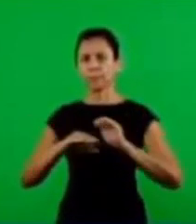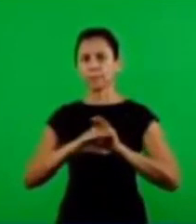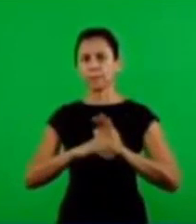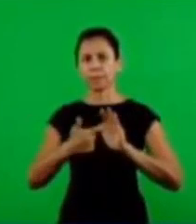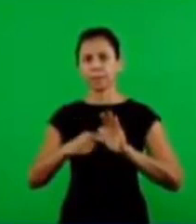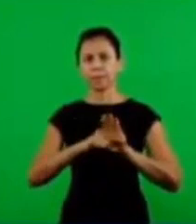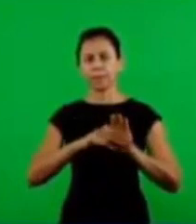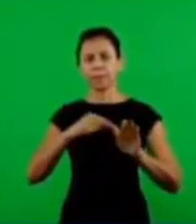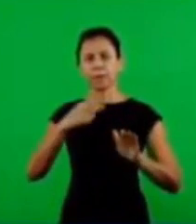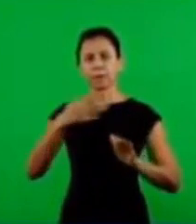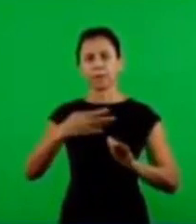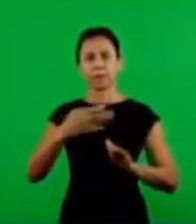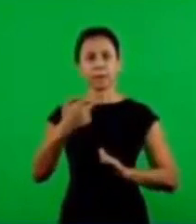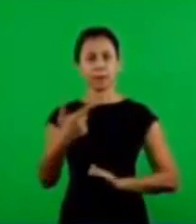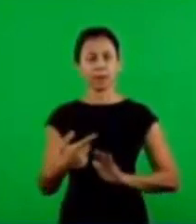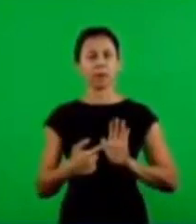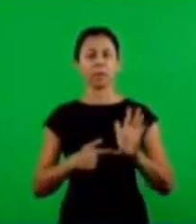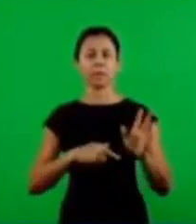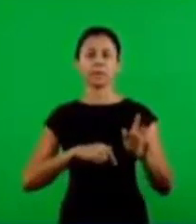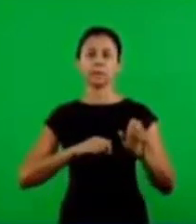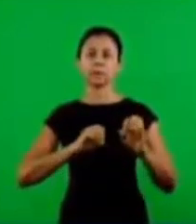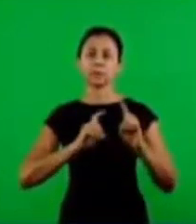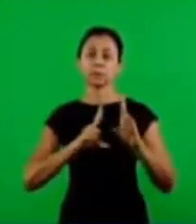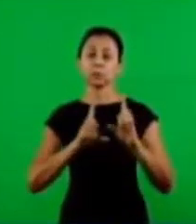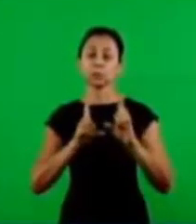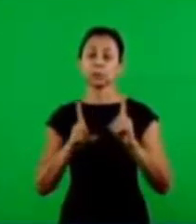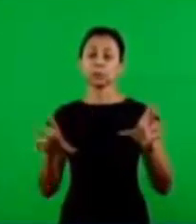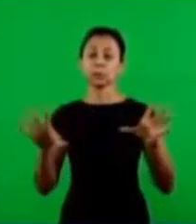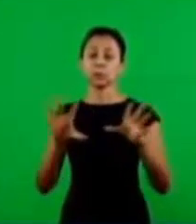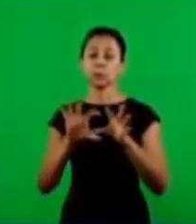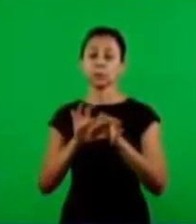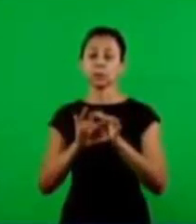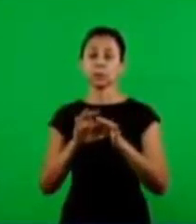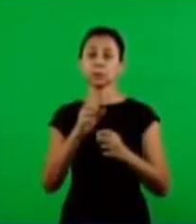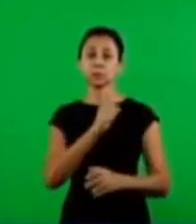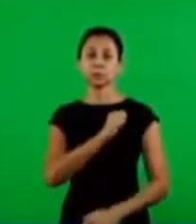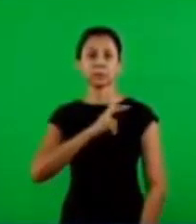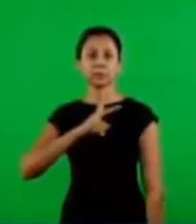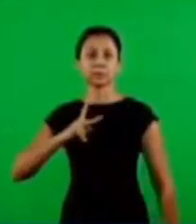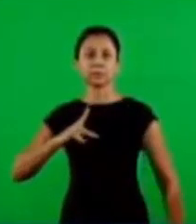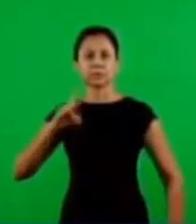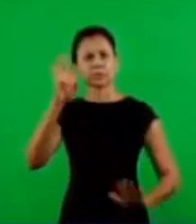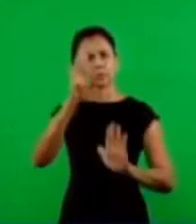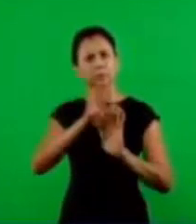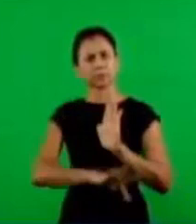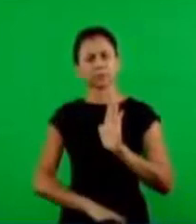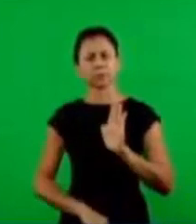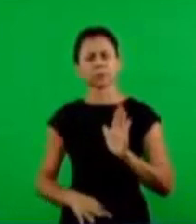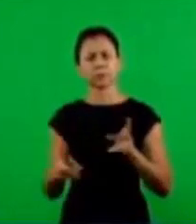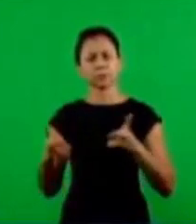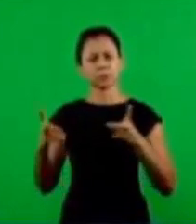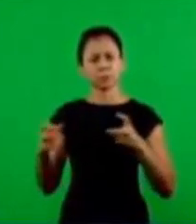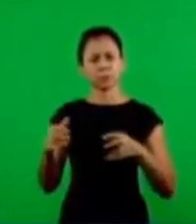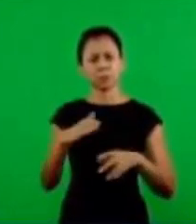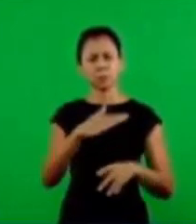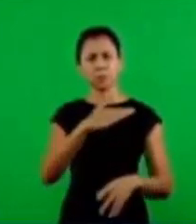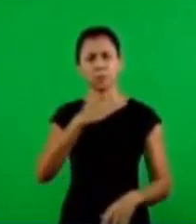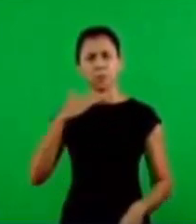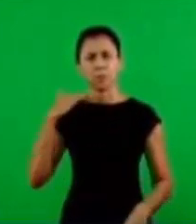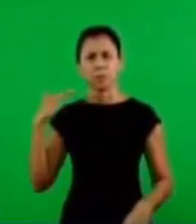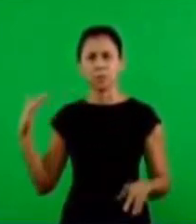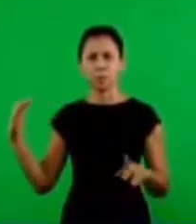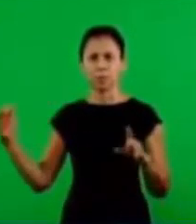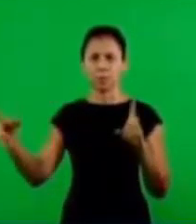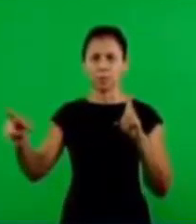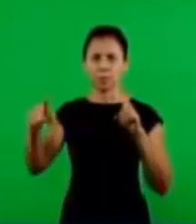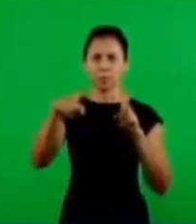and Acts 2.42 it speaks of the doctrine of the apostles and the fellowship and this text we see from the death and